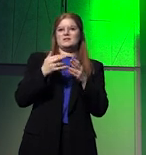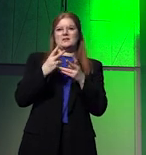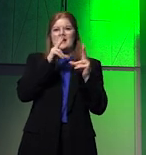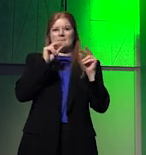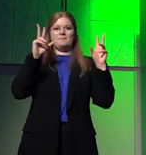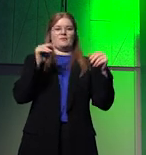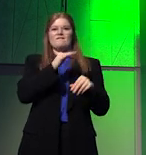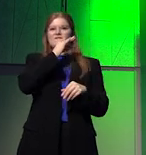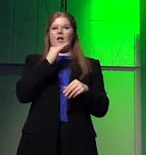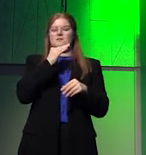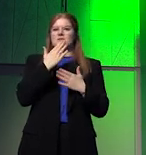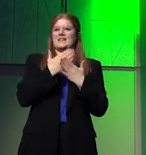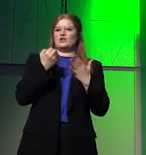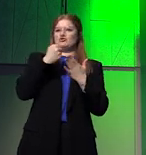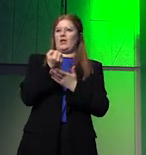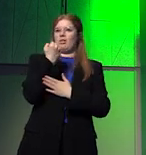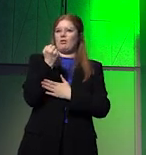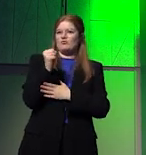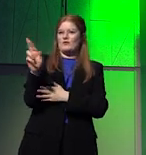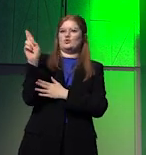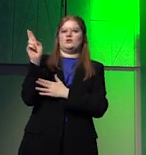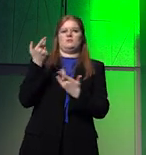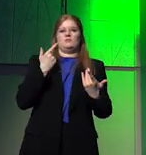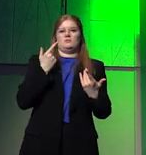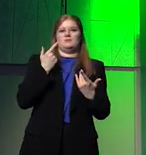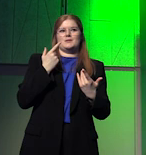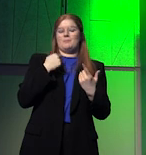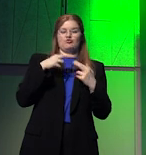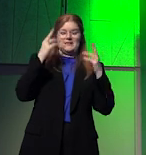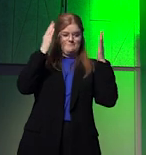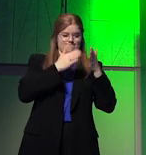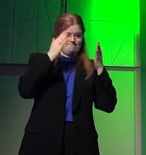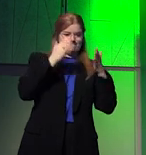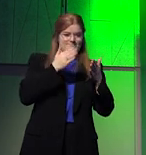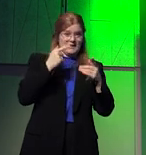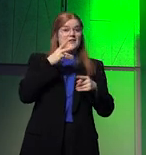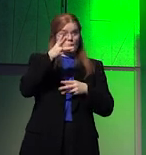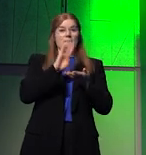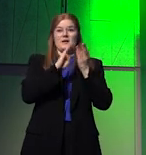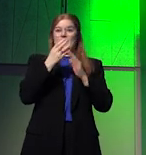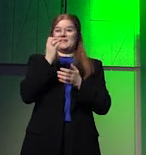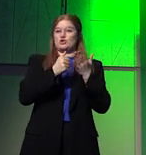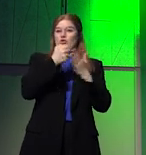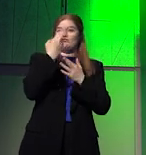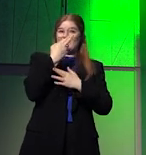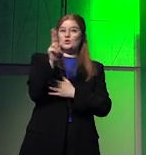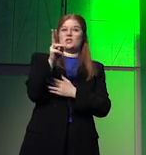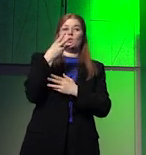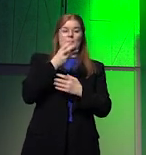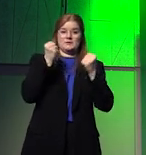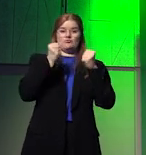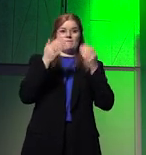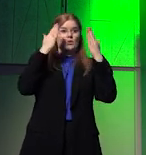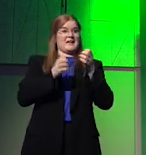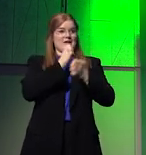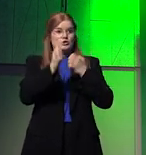fourth industrial revolution. We are headed into an industrial revolution that is going to be extremely energy,